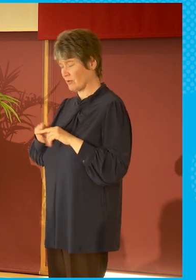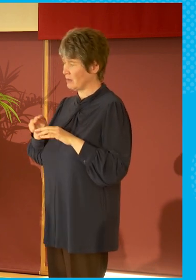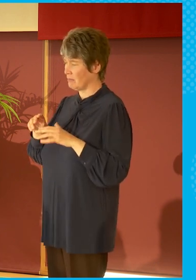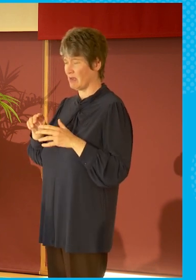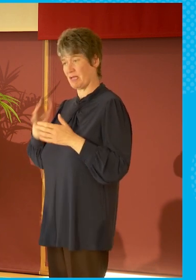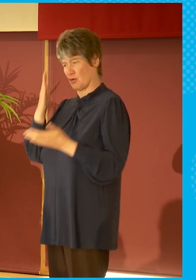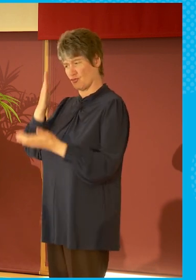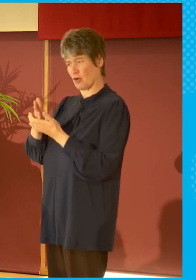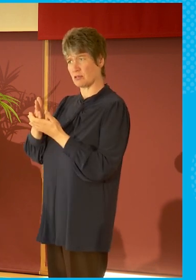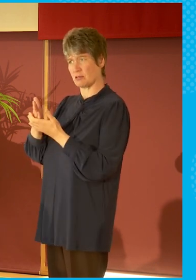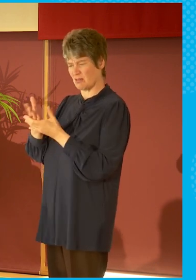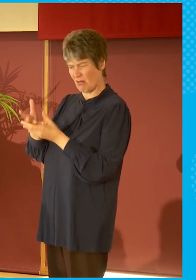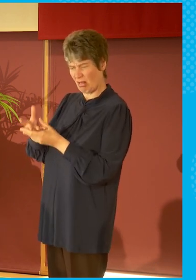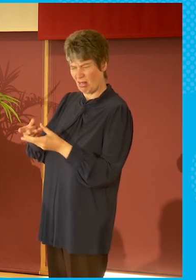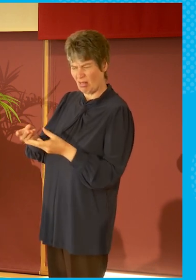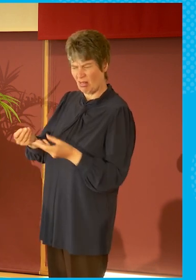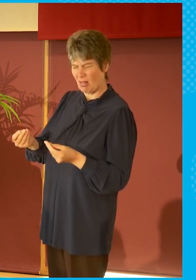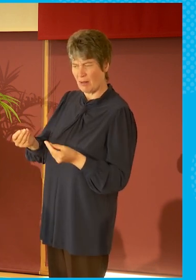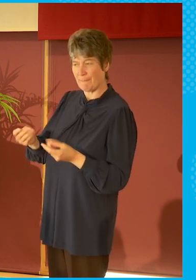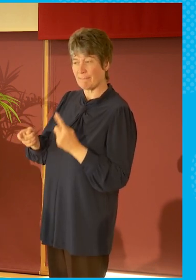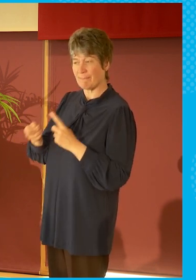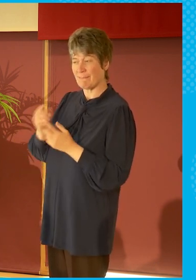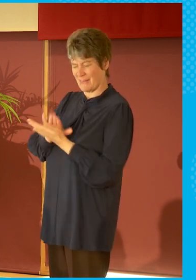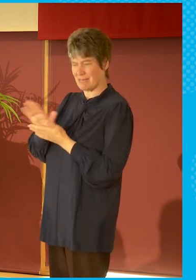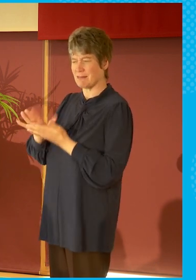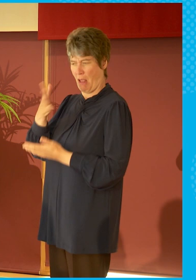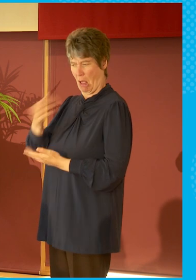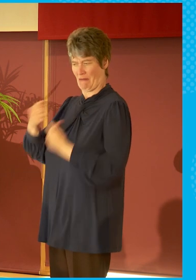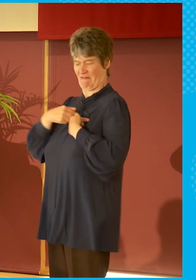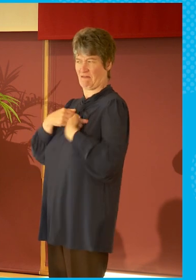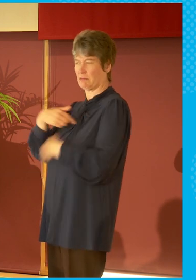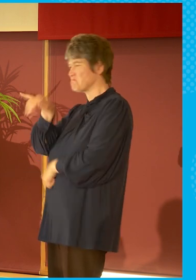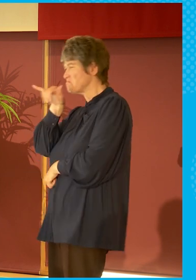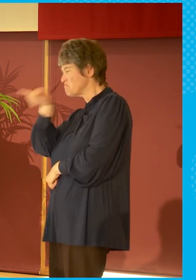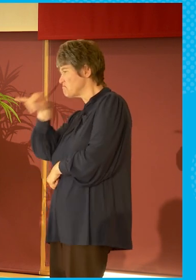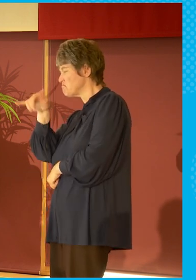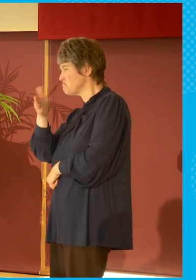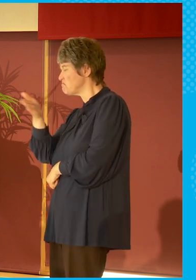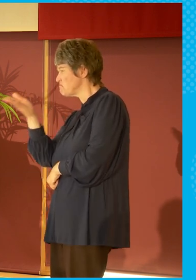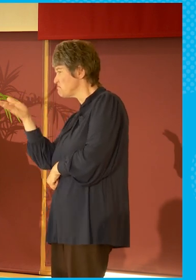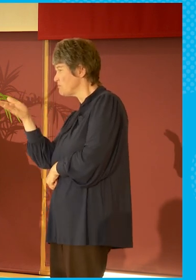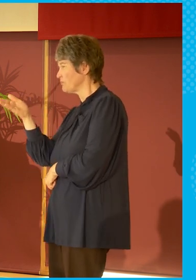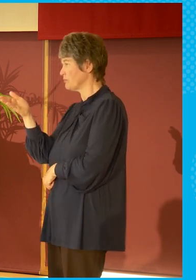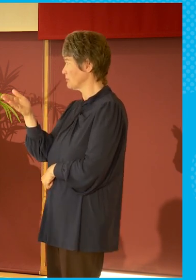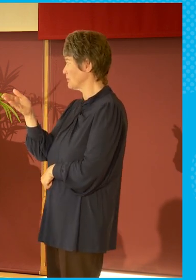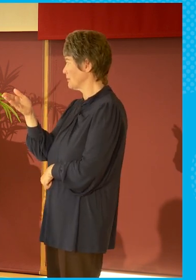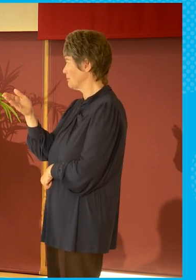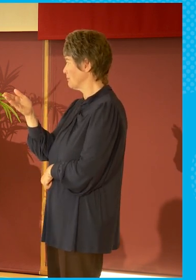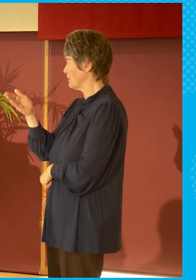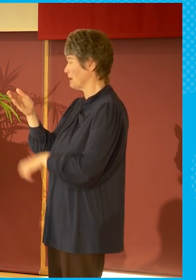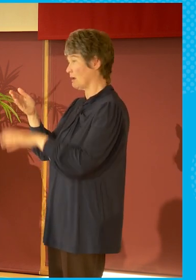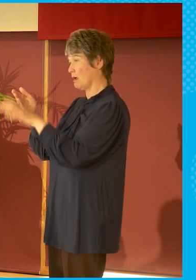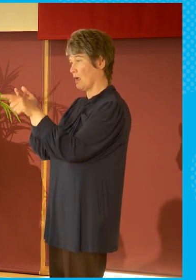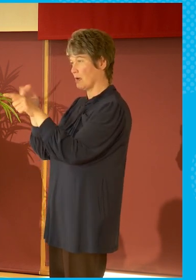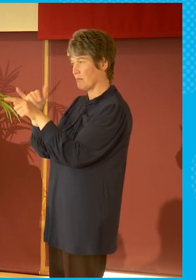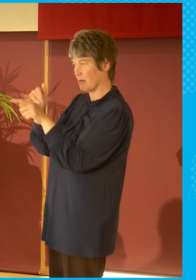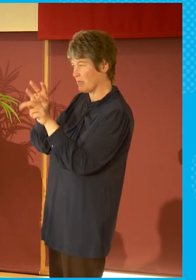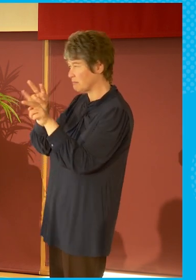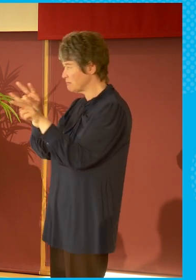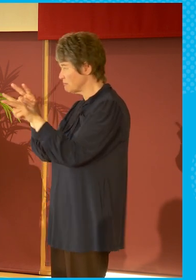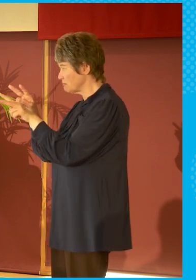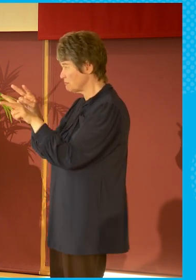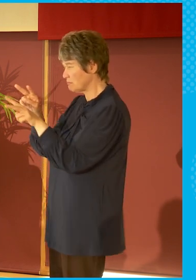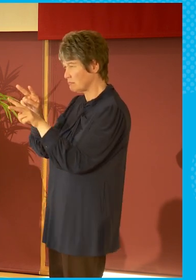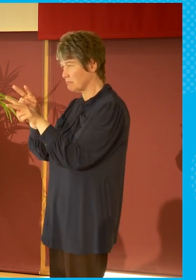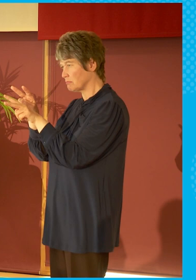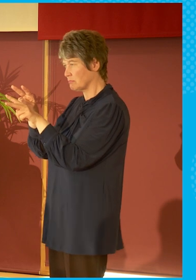and, in some respects, allowing what you consume to confirm what you believe. And, of